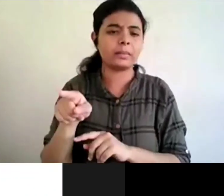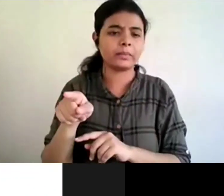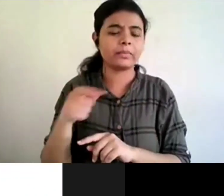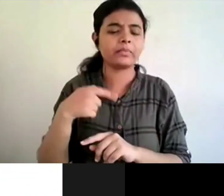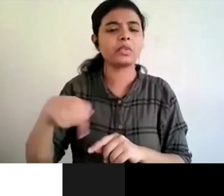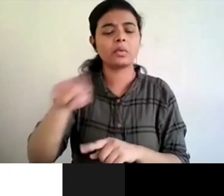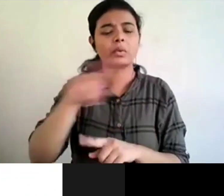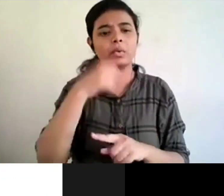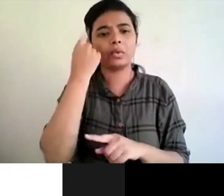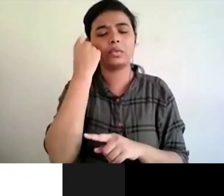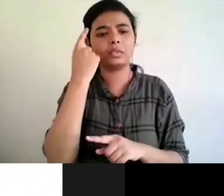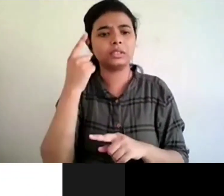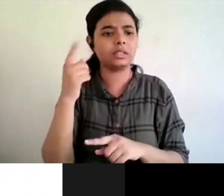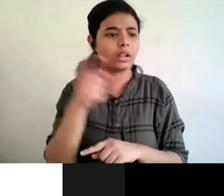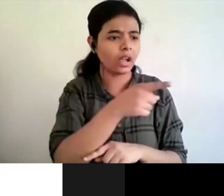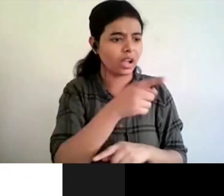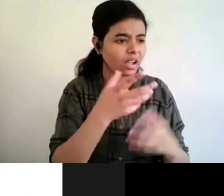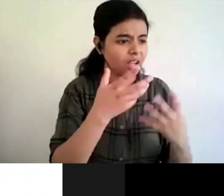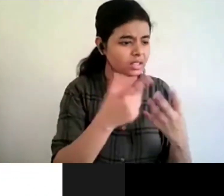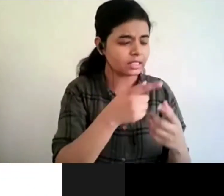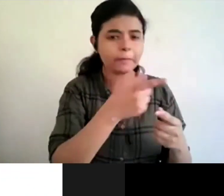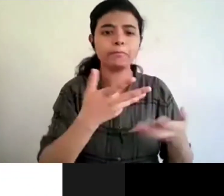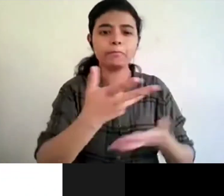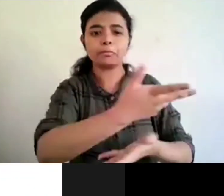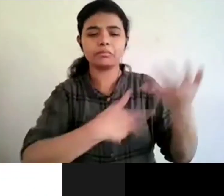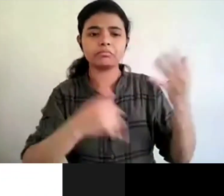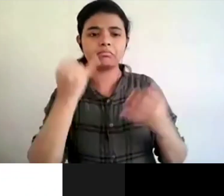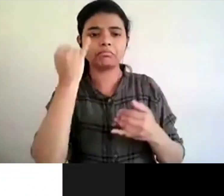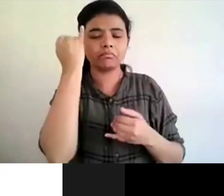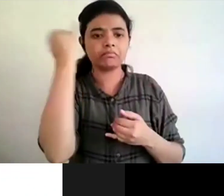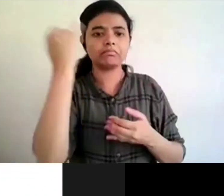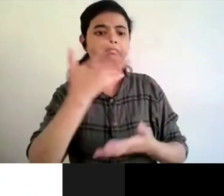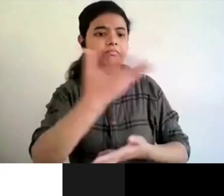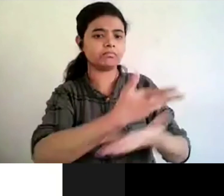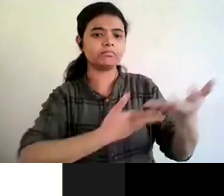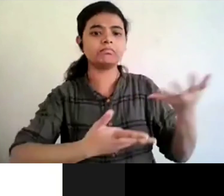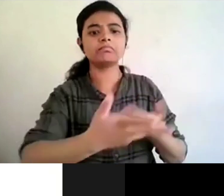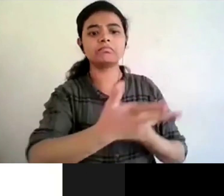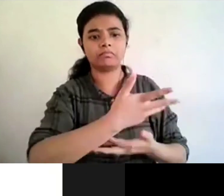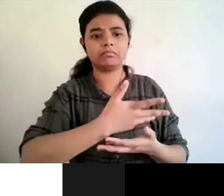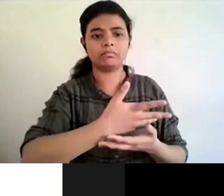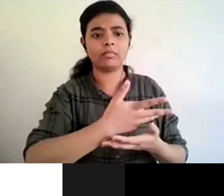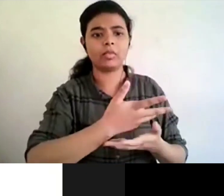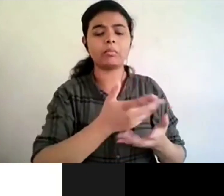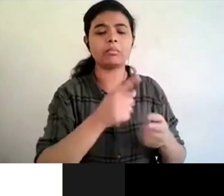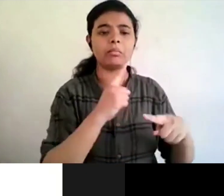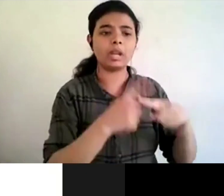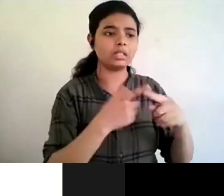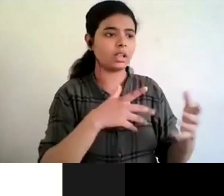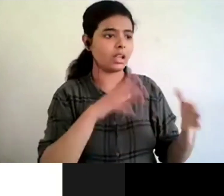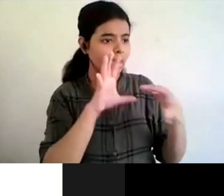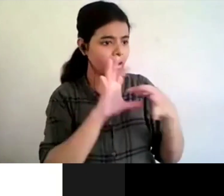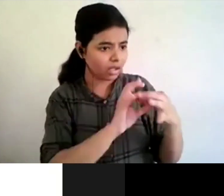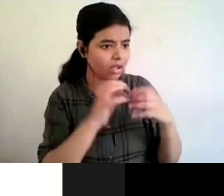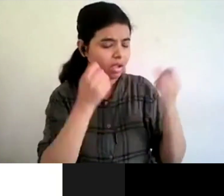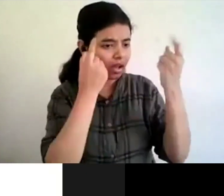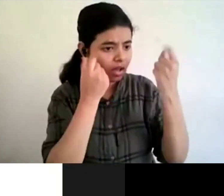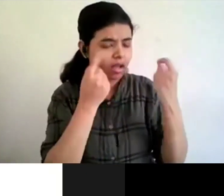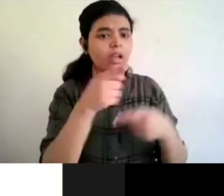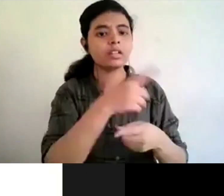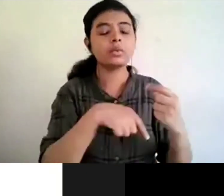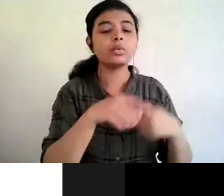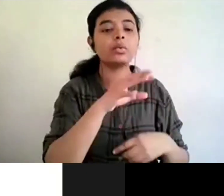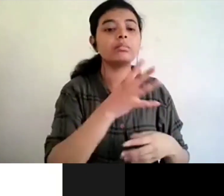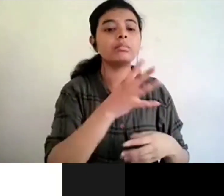understanding each other's requirements we can come up with solutions that protect interests of both of